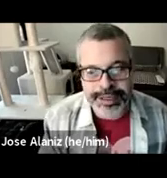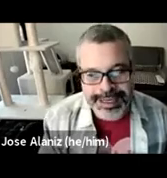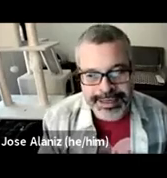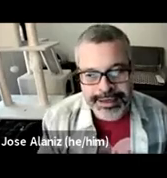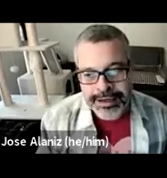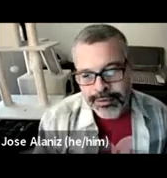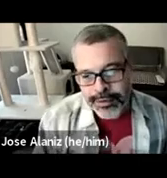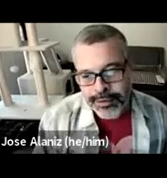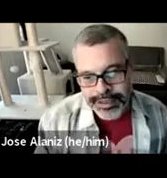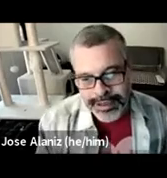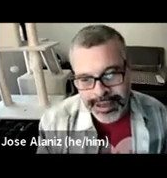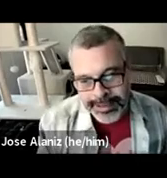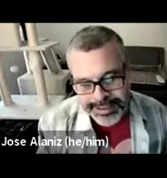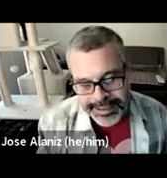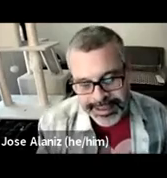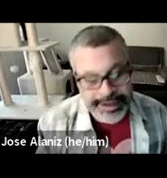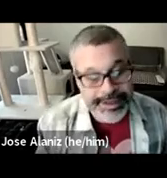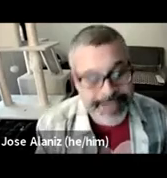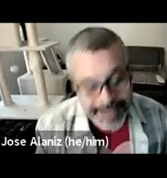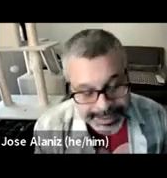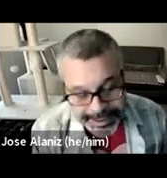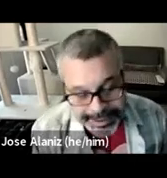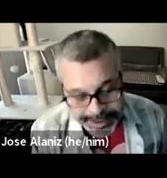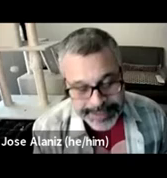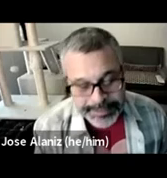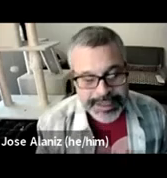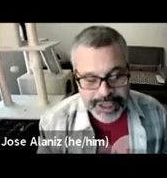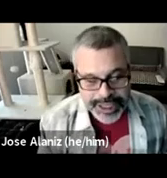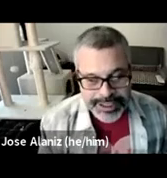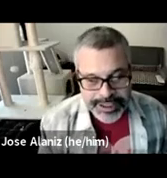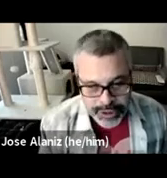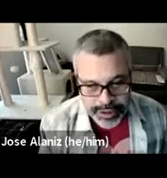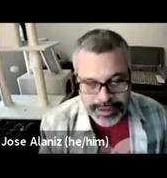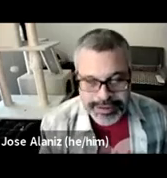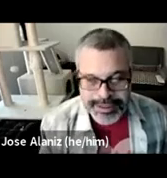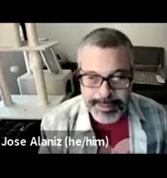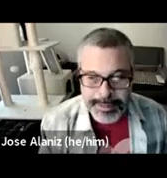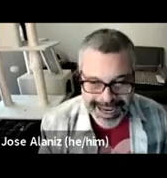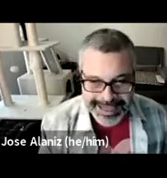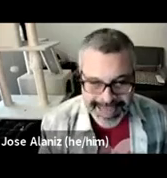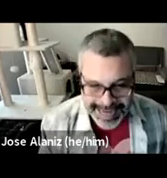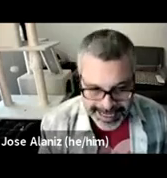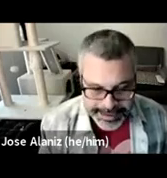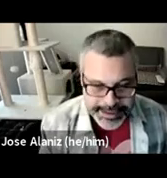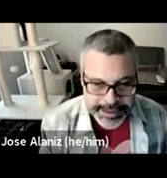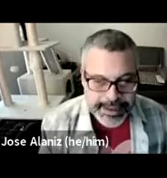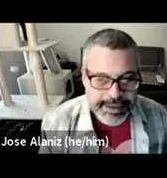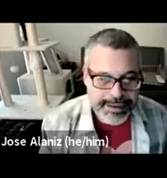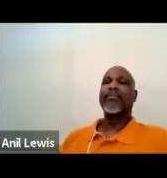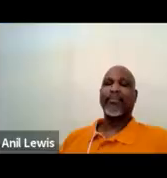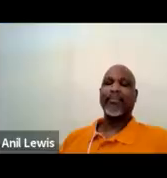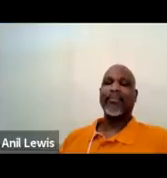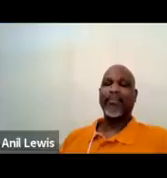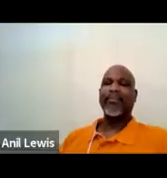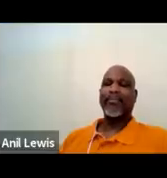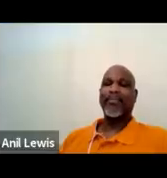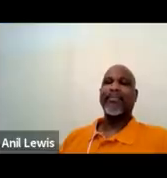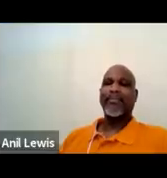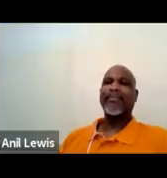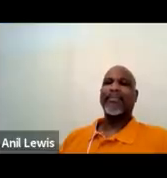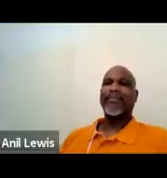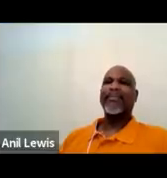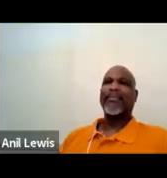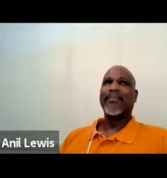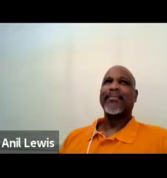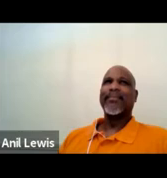villain. She is utilizing what the comics, uh, sorry, the cinema historian, Jason Chu calls the blind gaze. The blind gaze